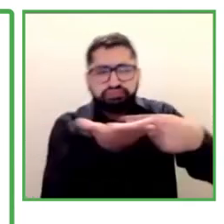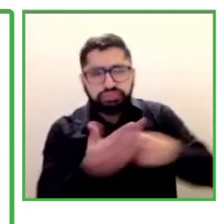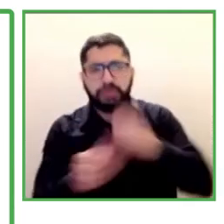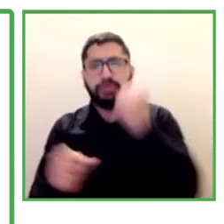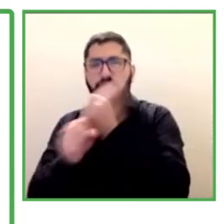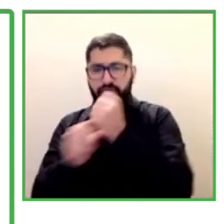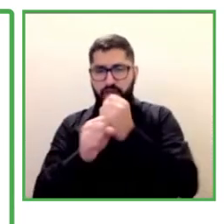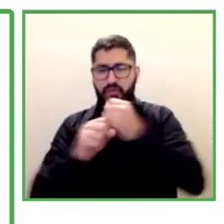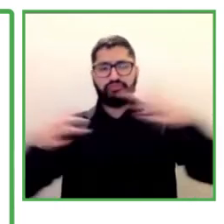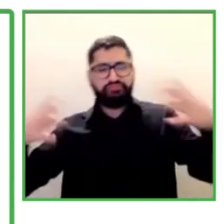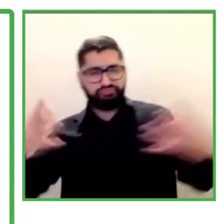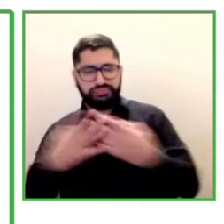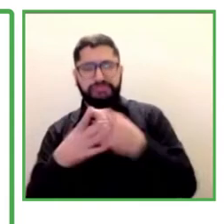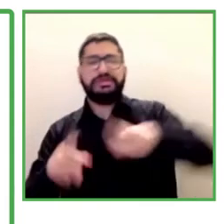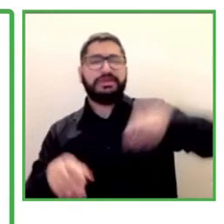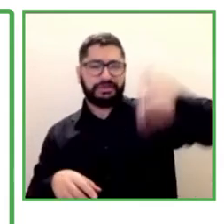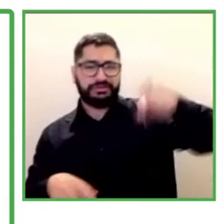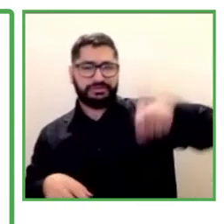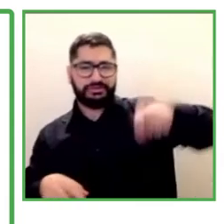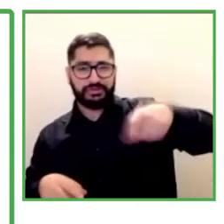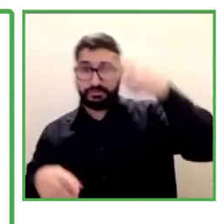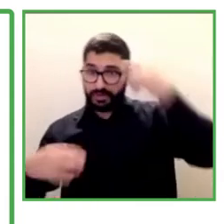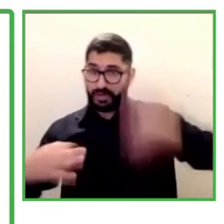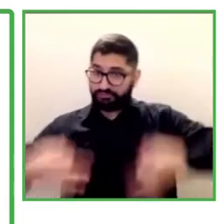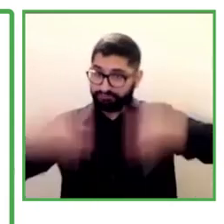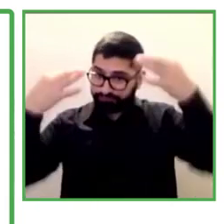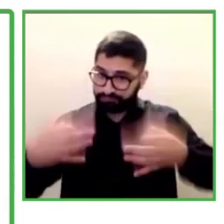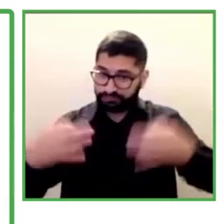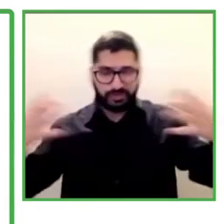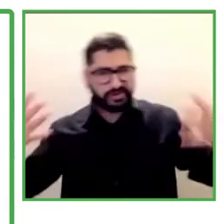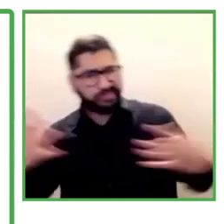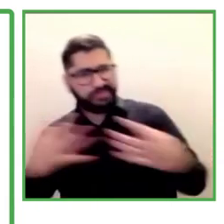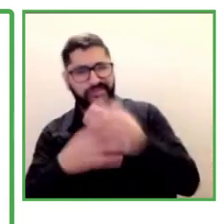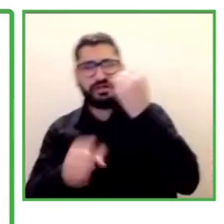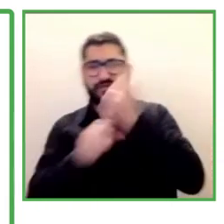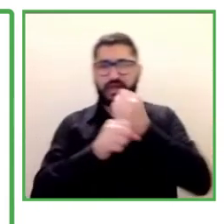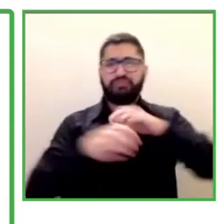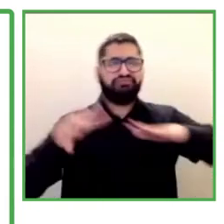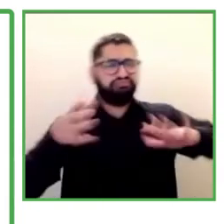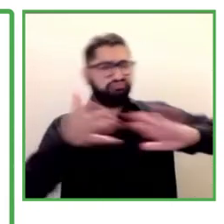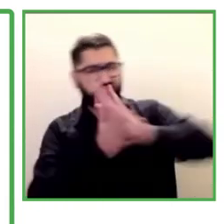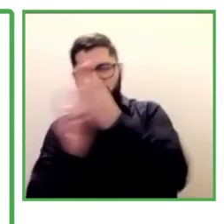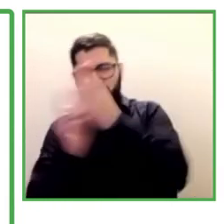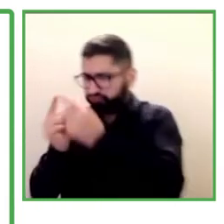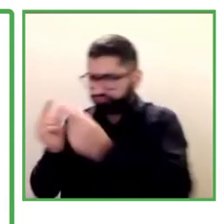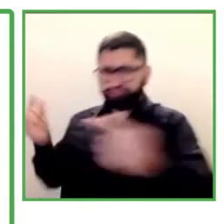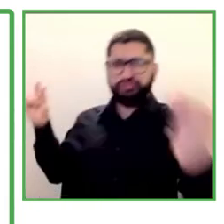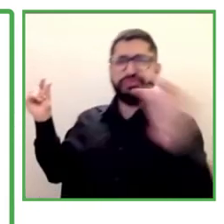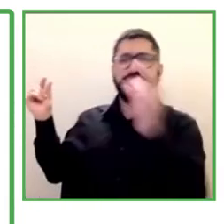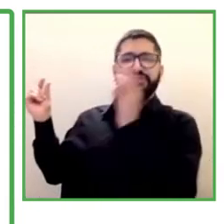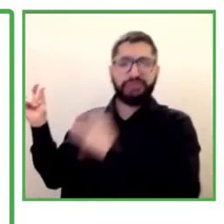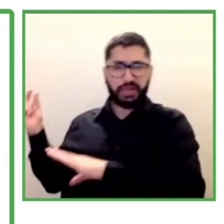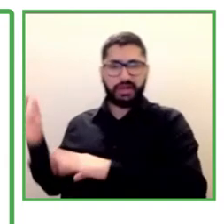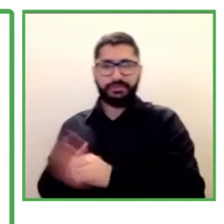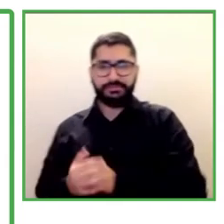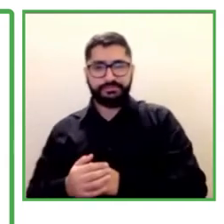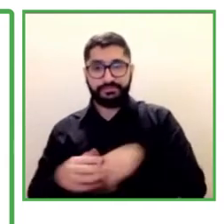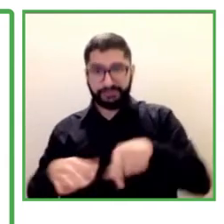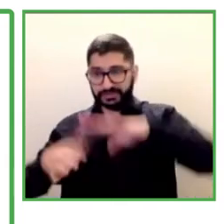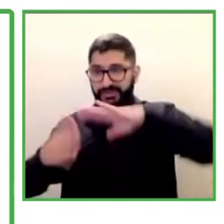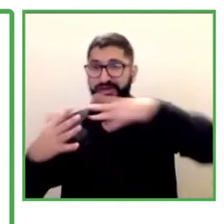need it. We are going to be able to strengthen our work and to keep on working with our health equipments,